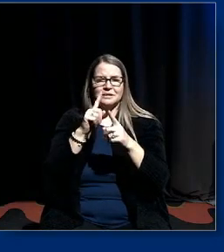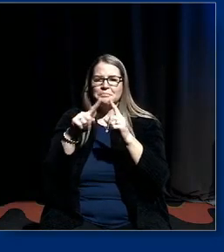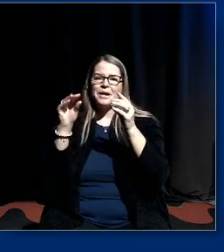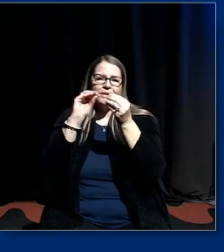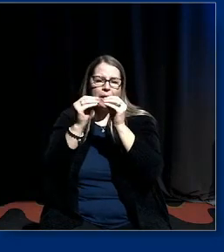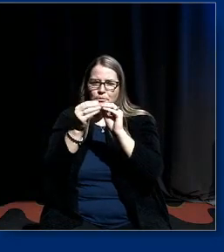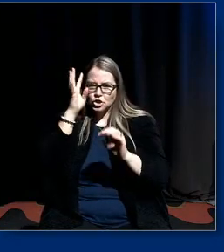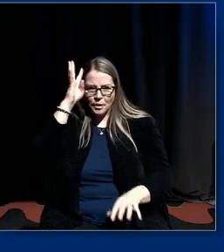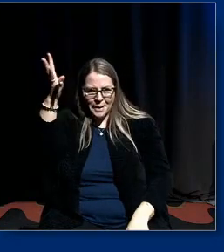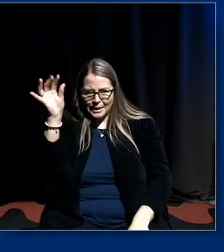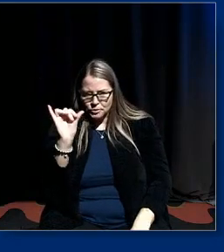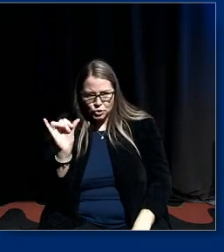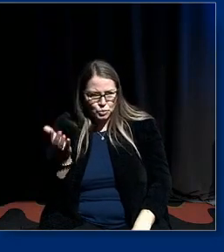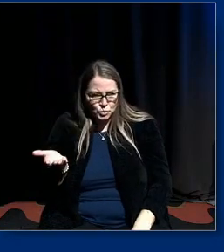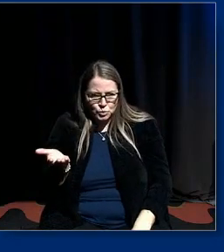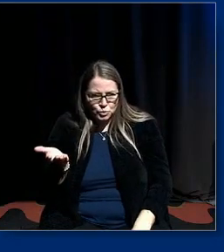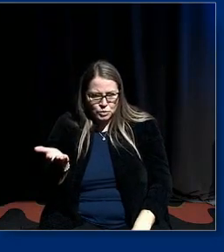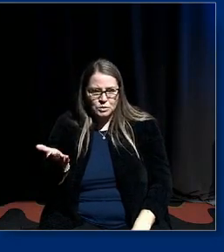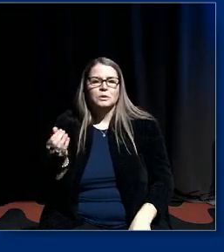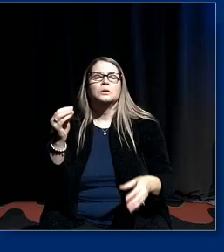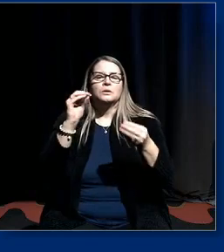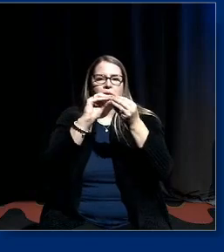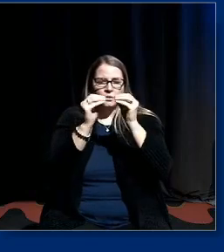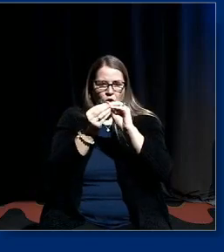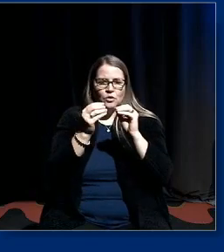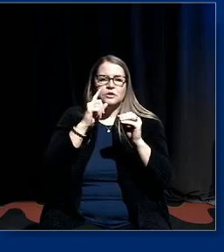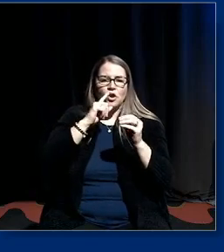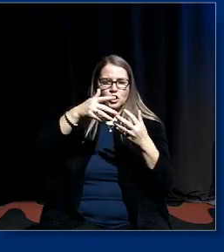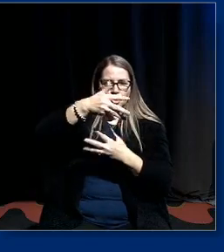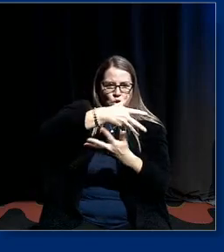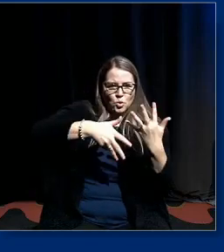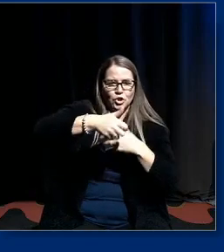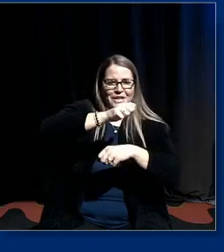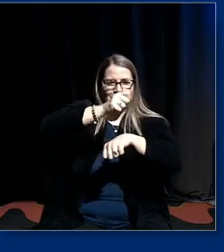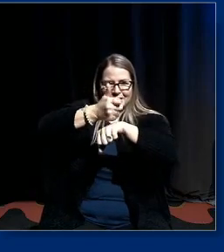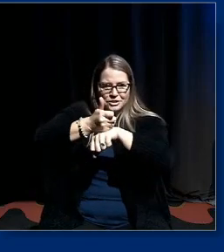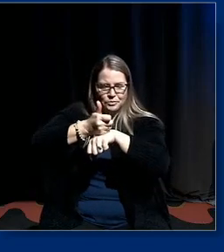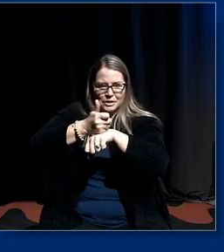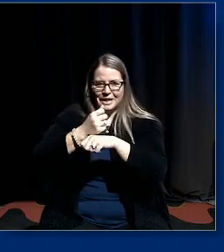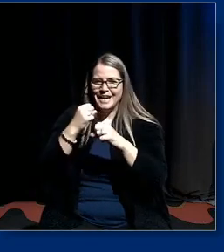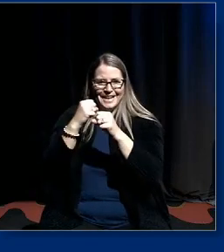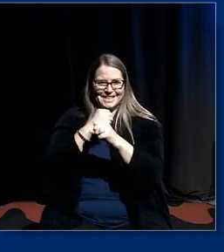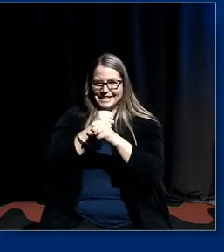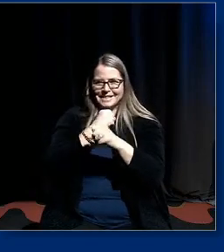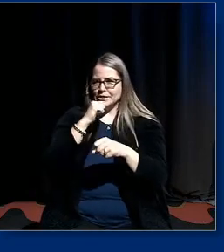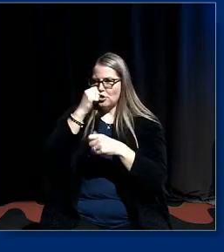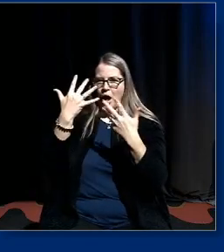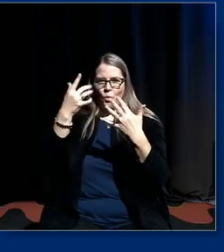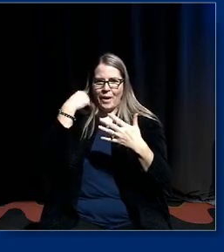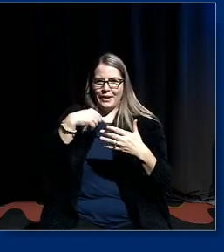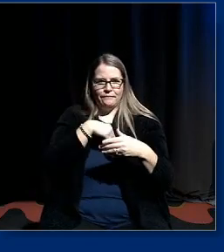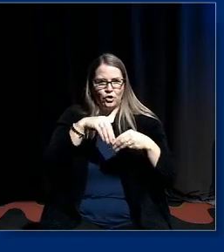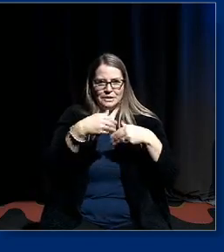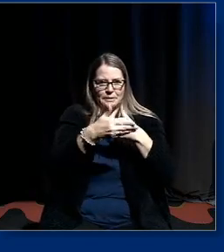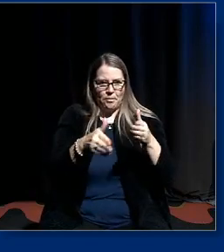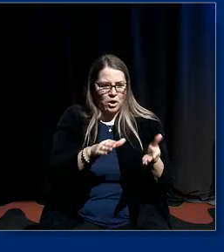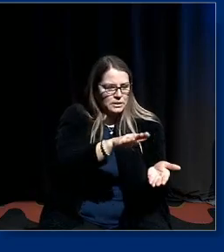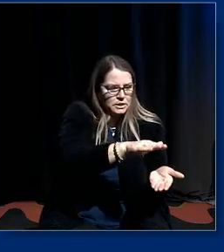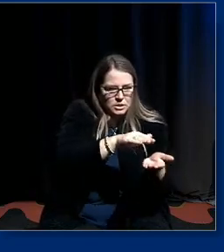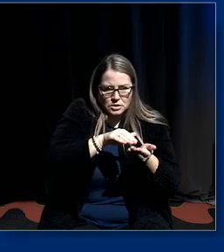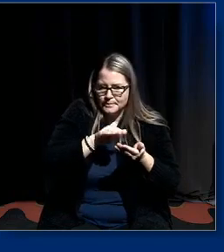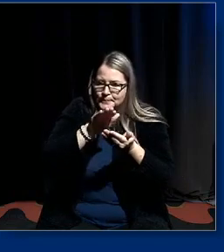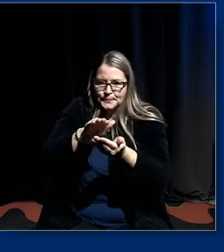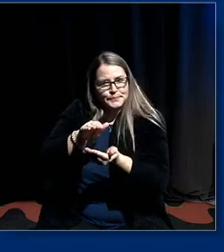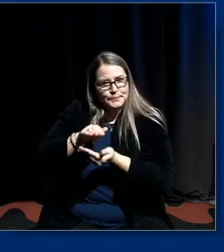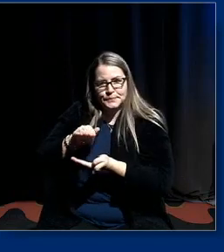up as well all numbers are socially constructed statistics aren't sitting around in nice neat packages for people to come and